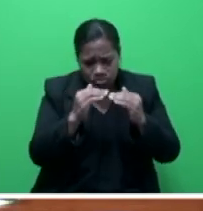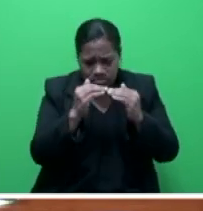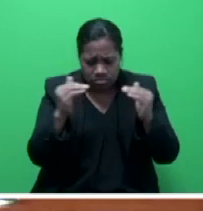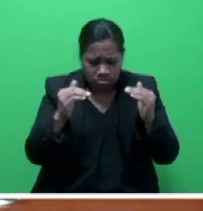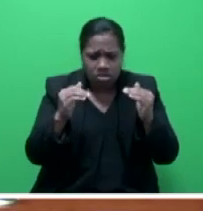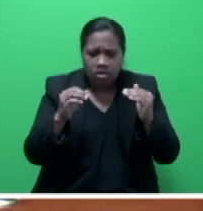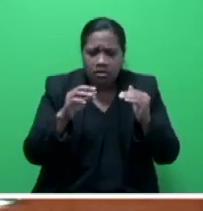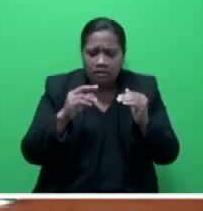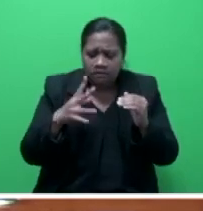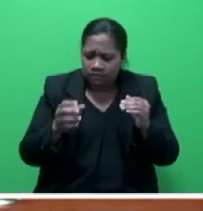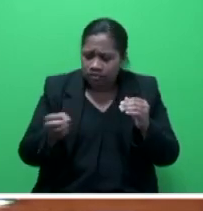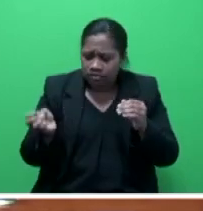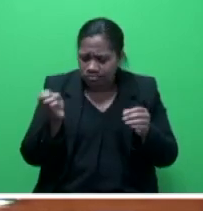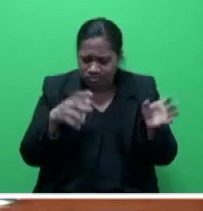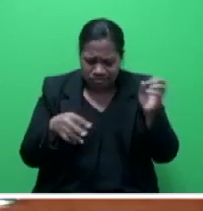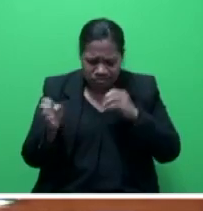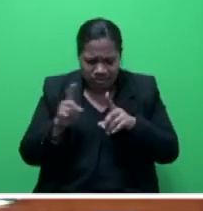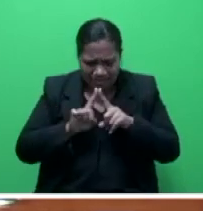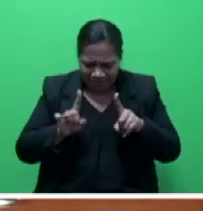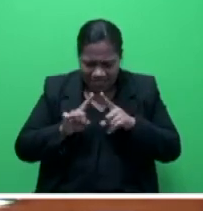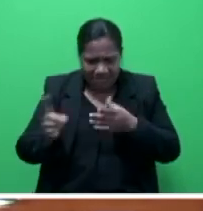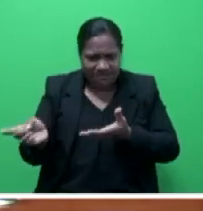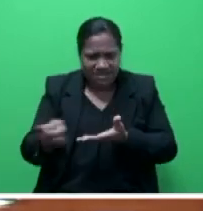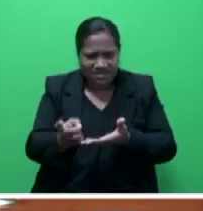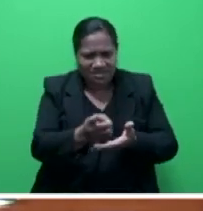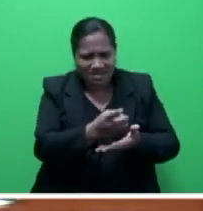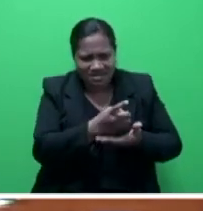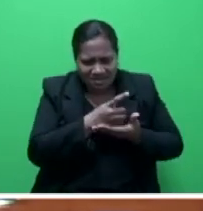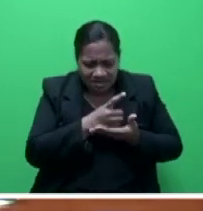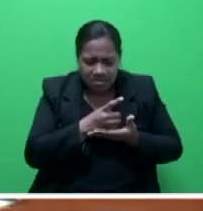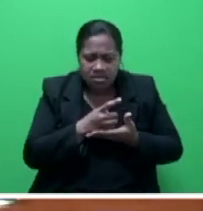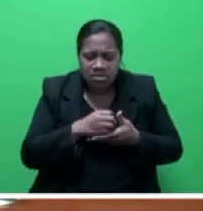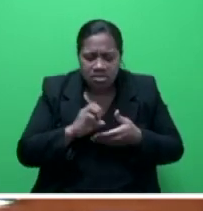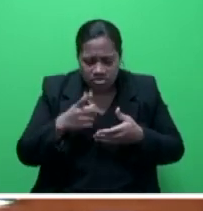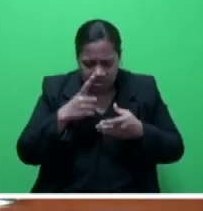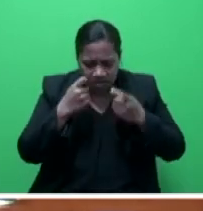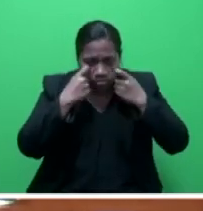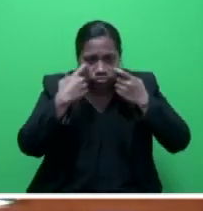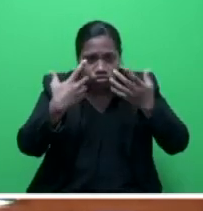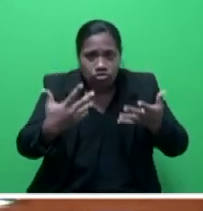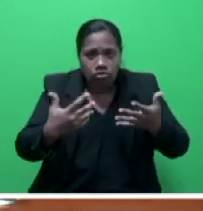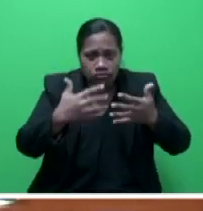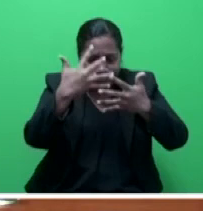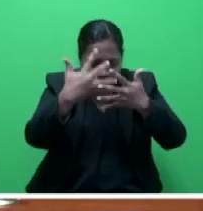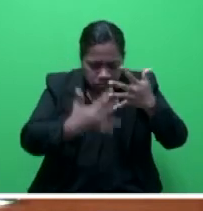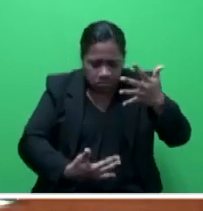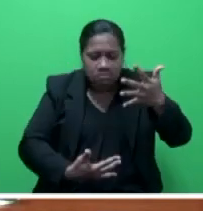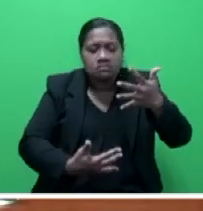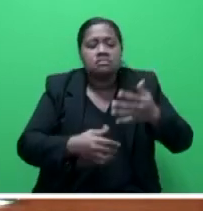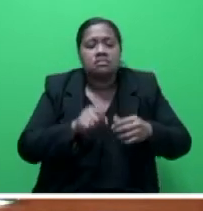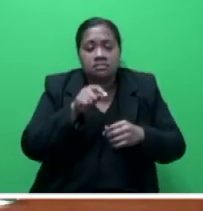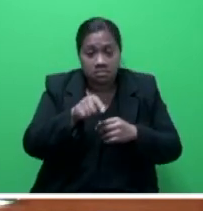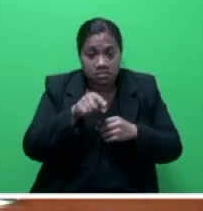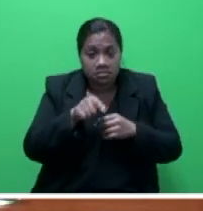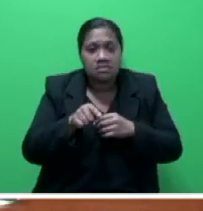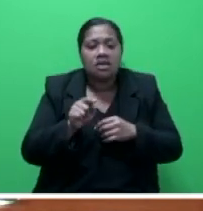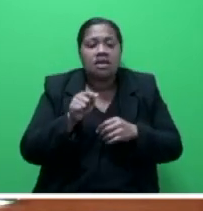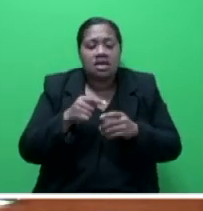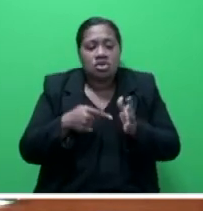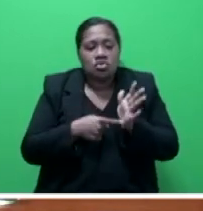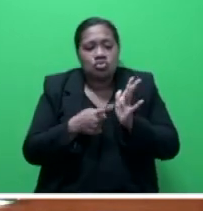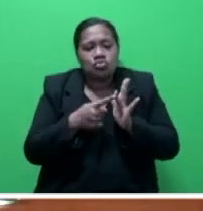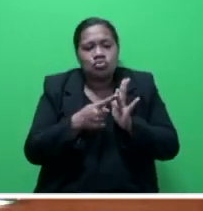national different data sets so that they can be portrayed on the platform that we have. And that in turn becomes a tool that any